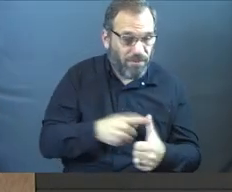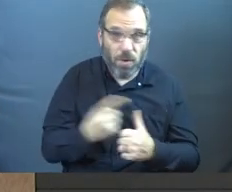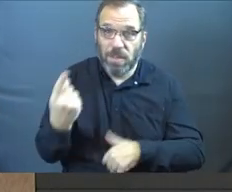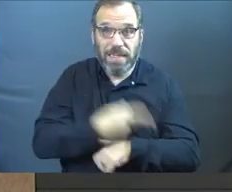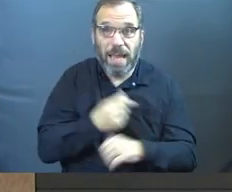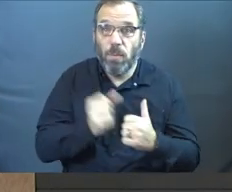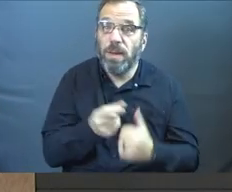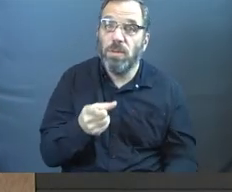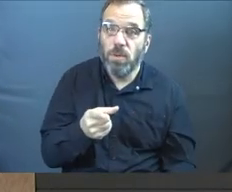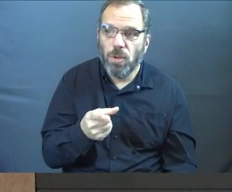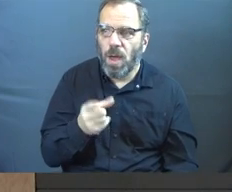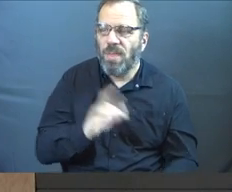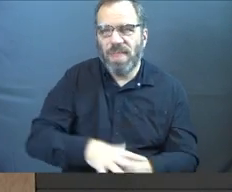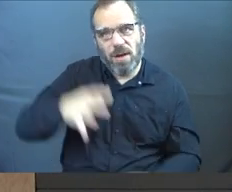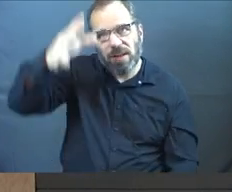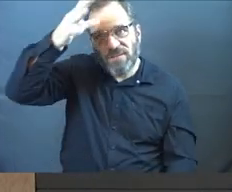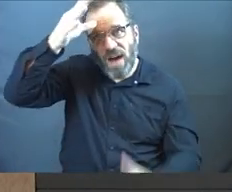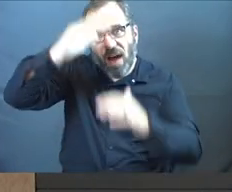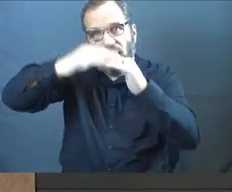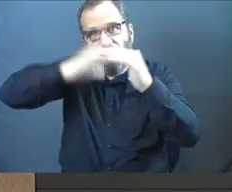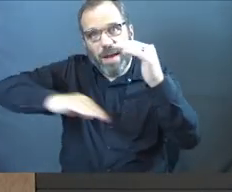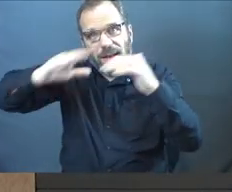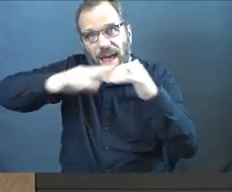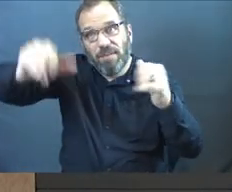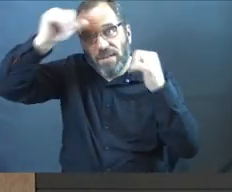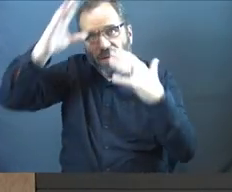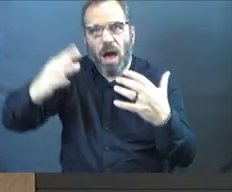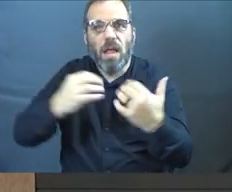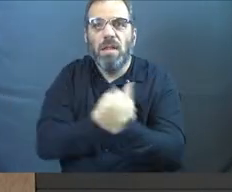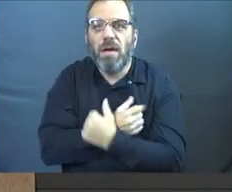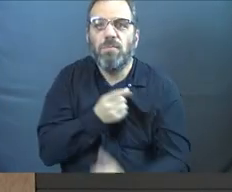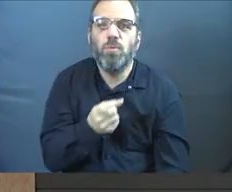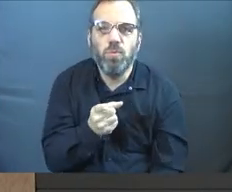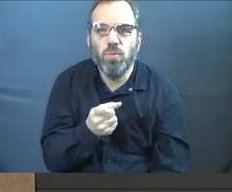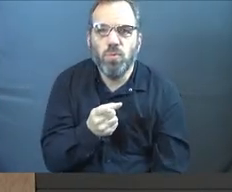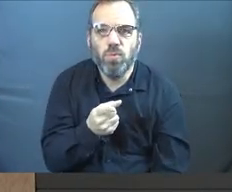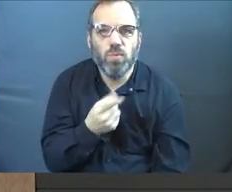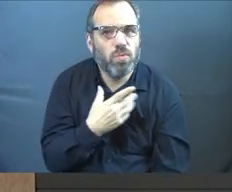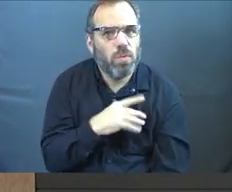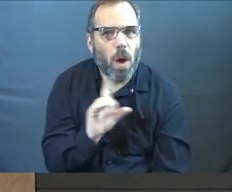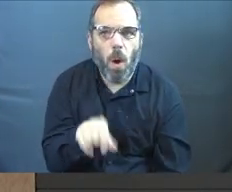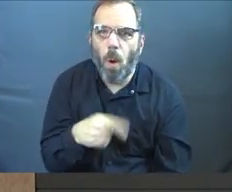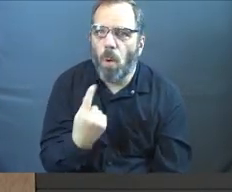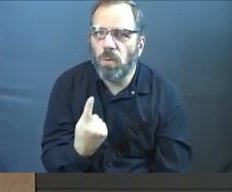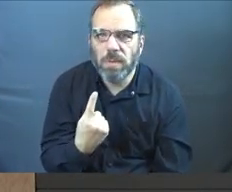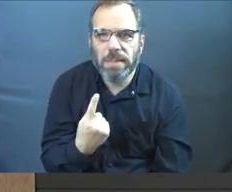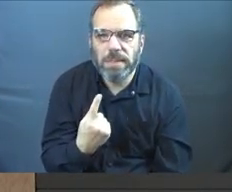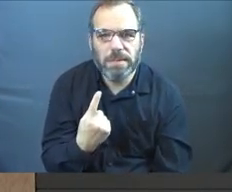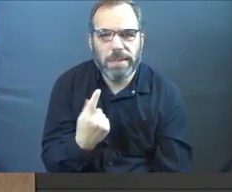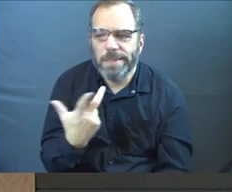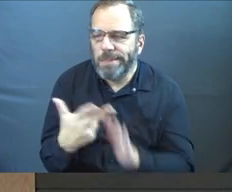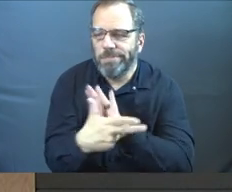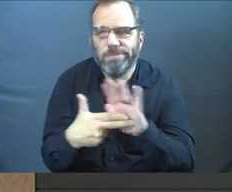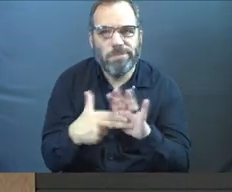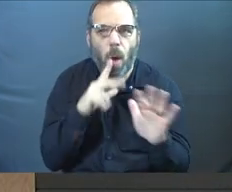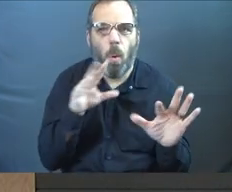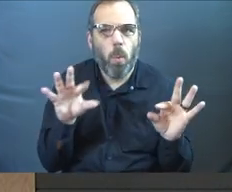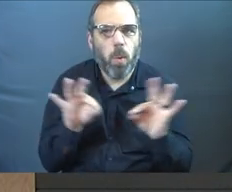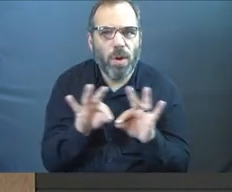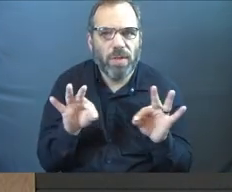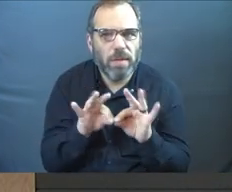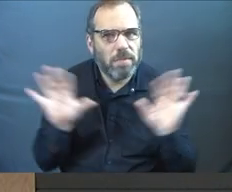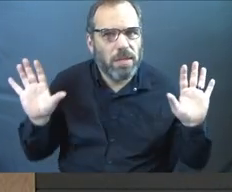one with you, there was a father in heaven that just loved you, that just considered you worthy.